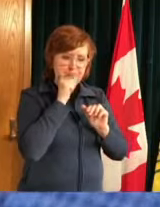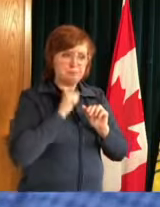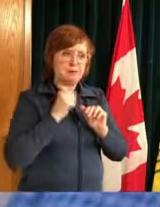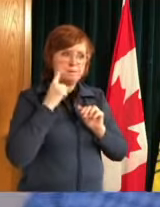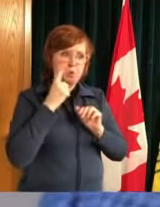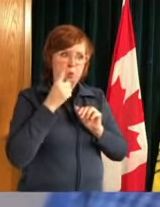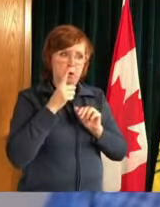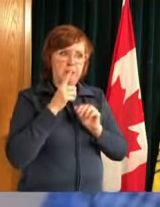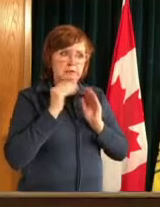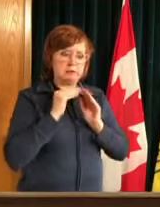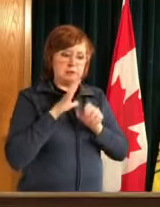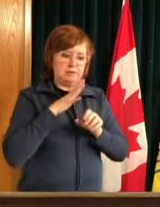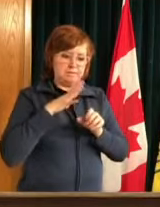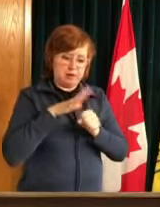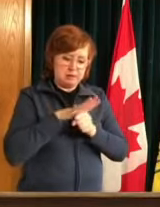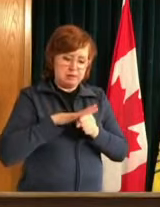risk